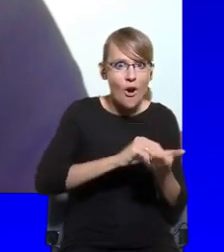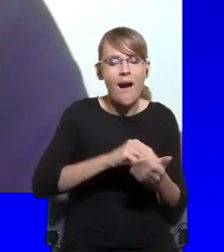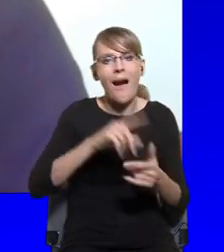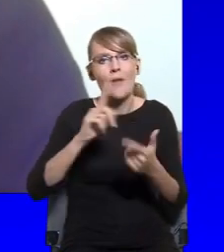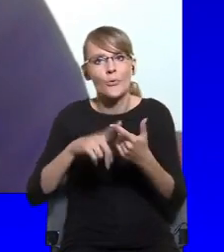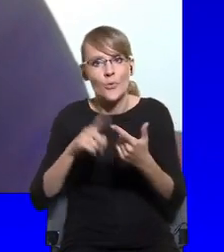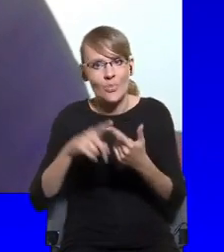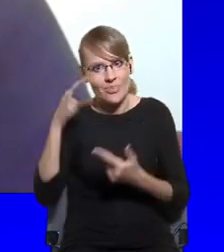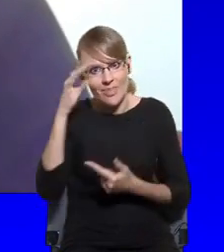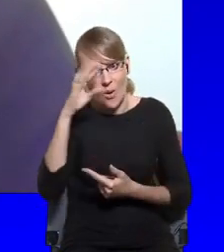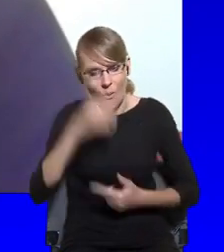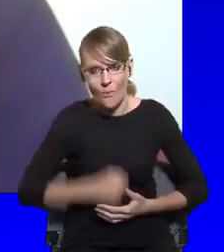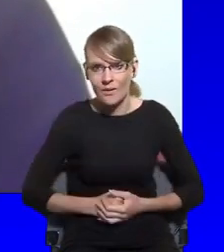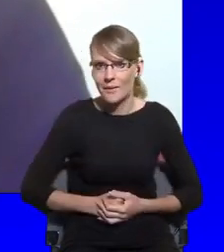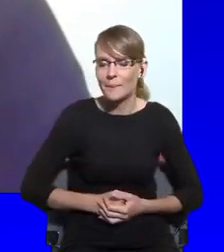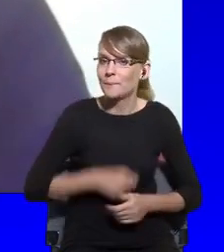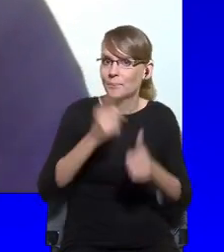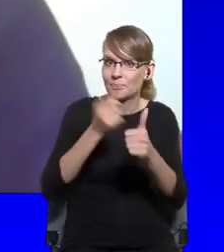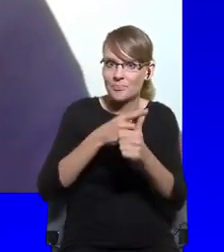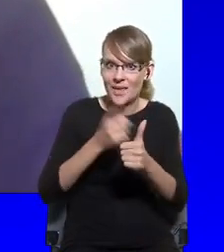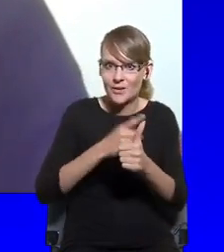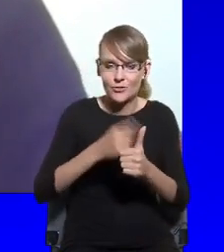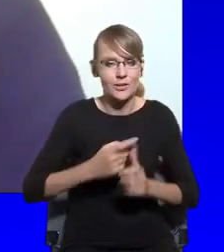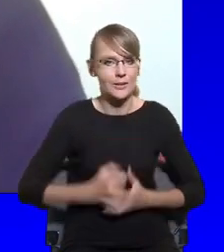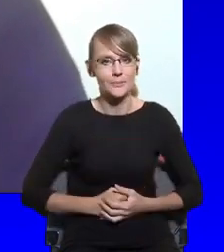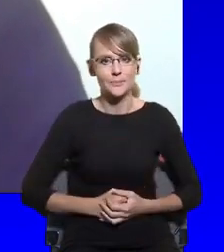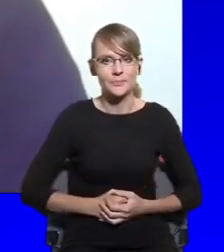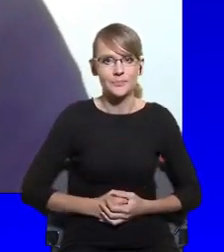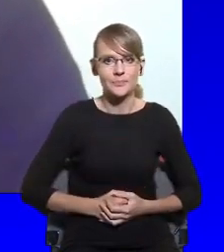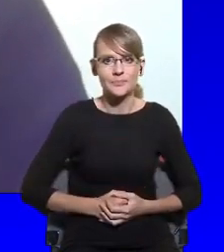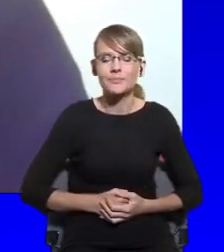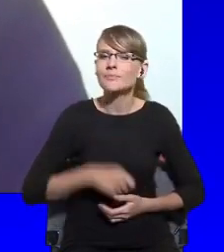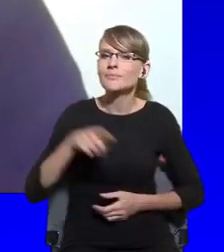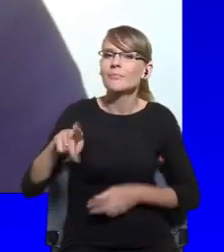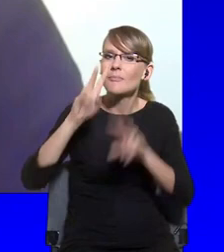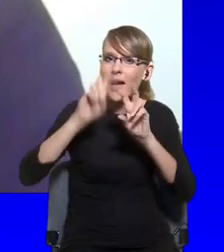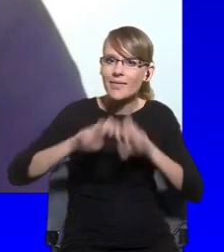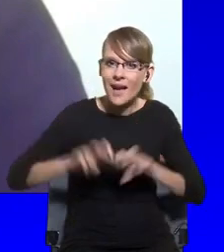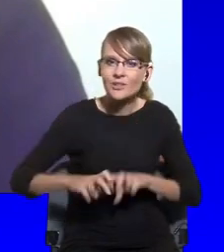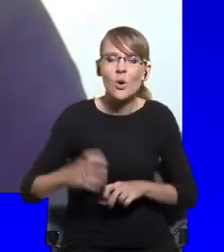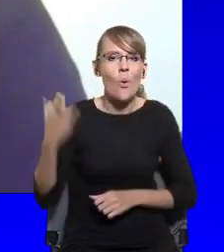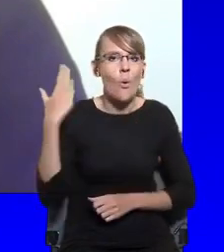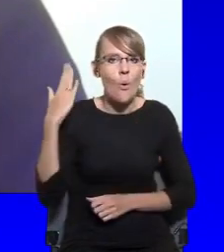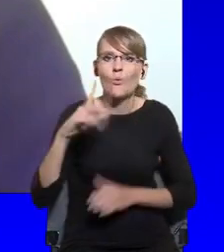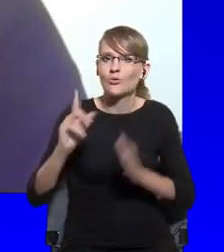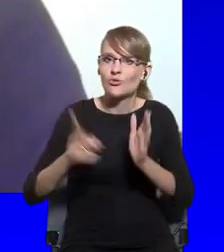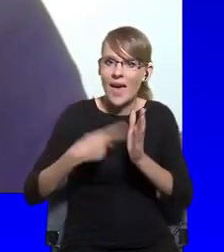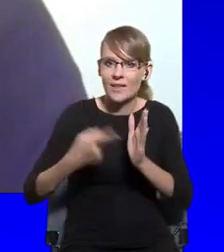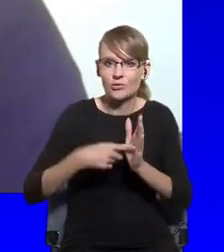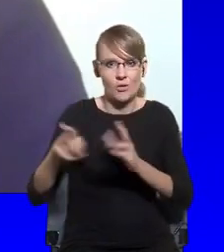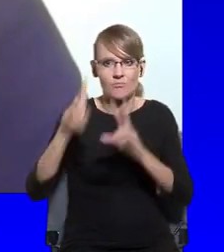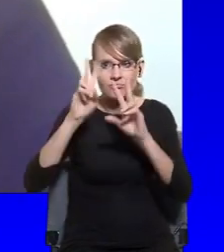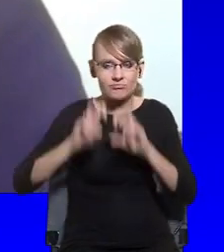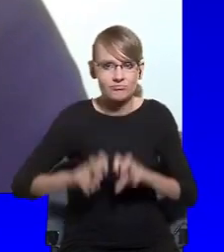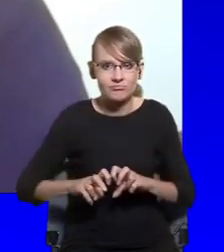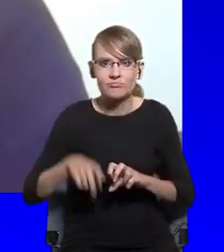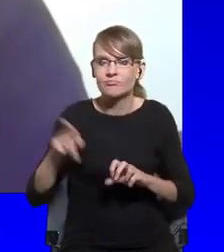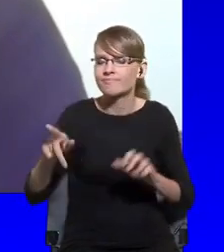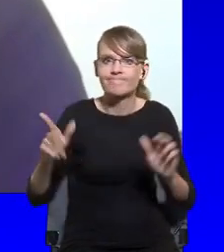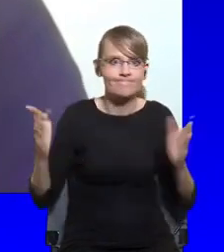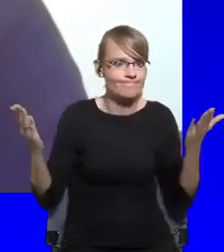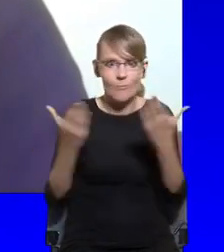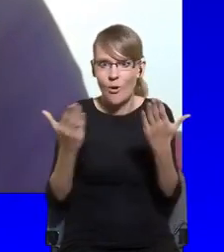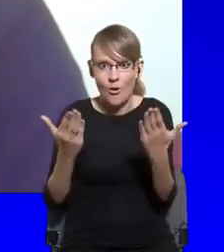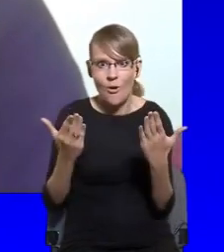the picture that we often get today, the contrast as in David Goodhart's